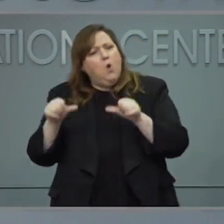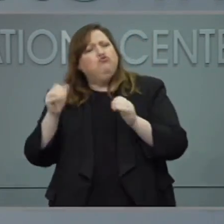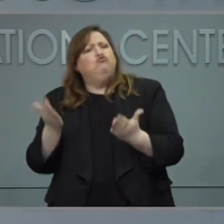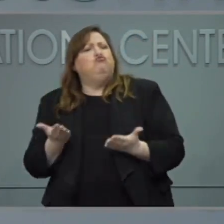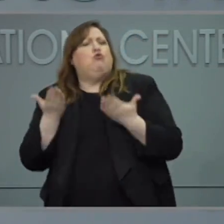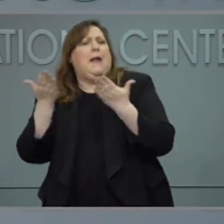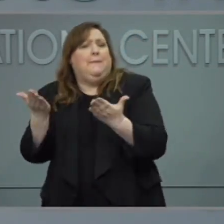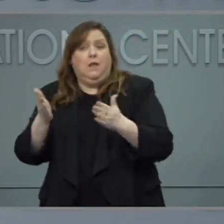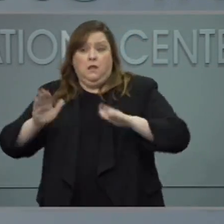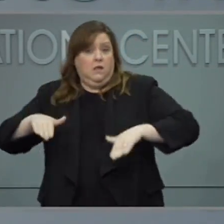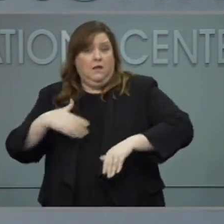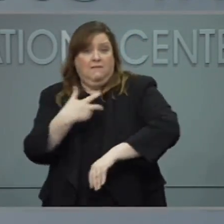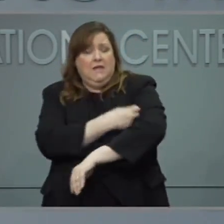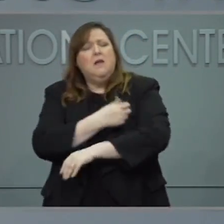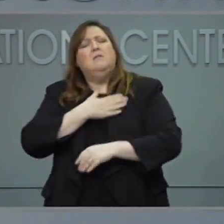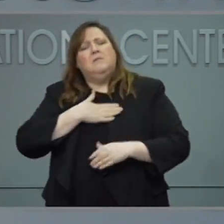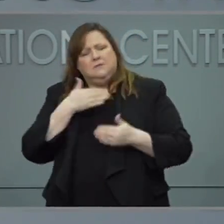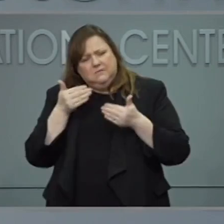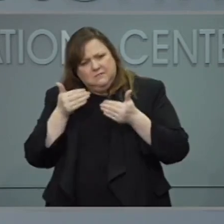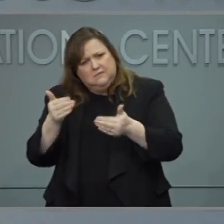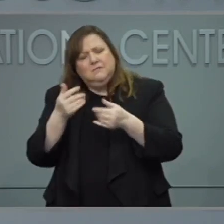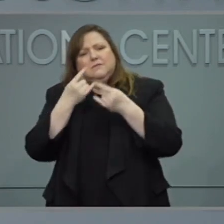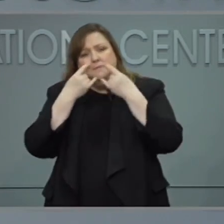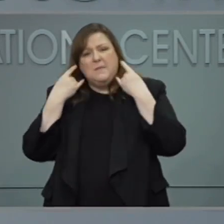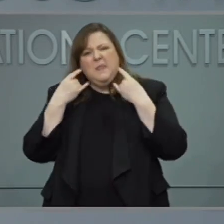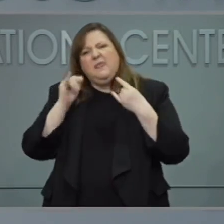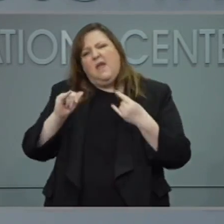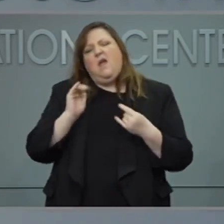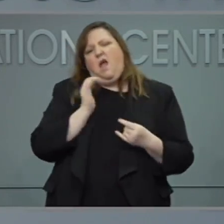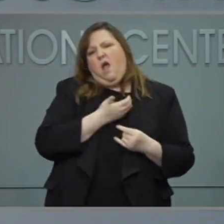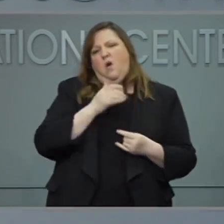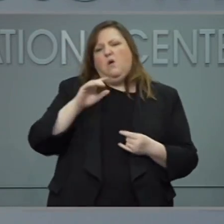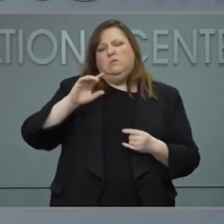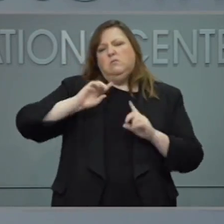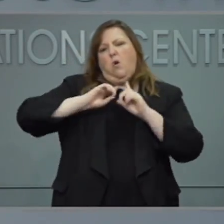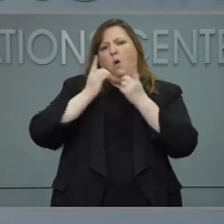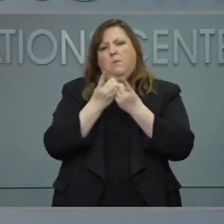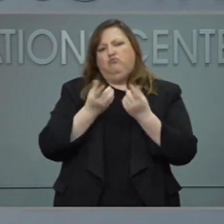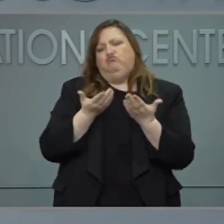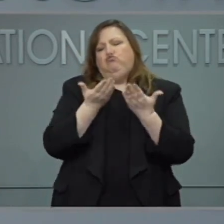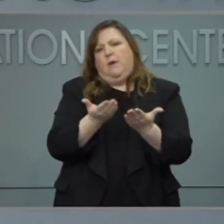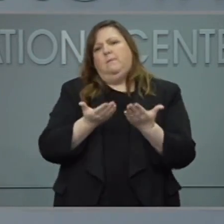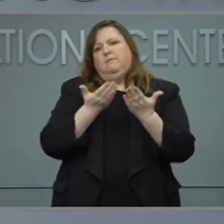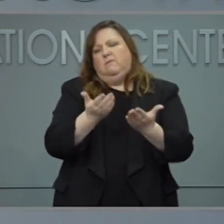So that's, that's where the department's going to be on recommendations to these businesses.